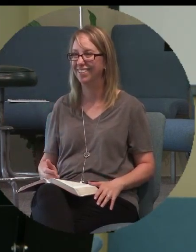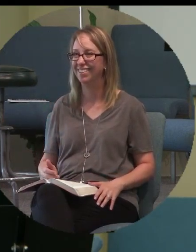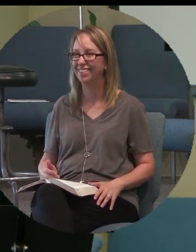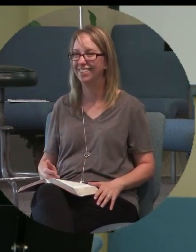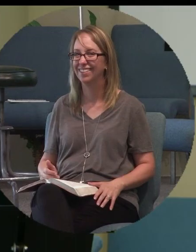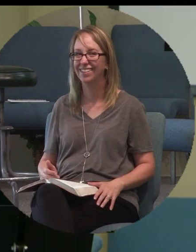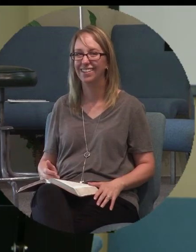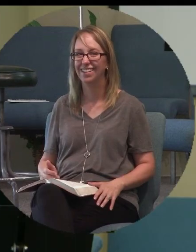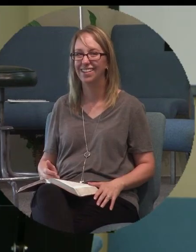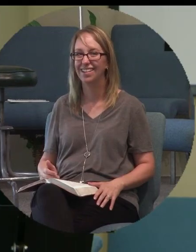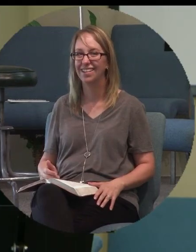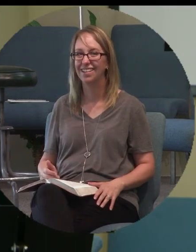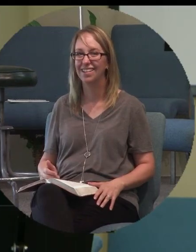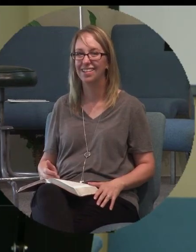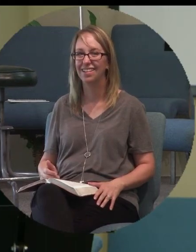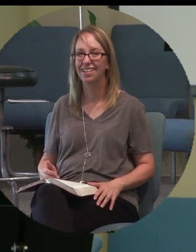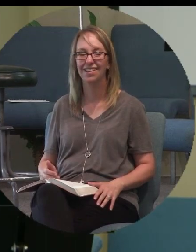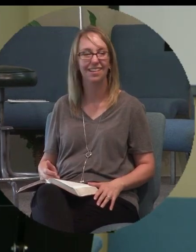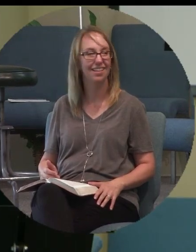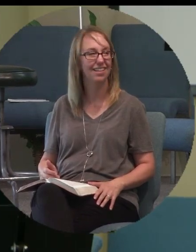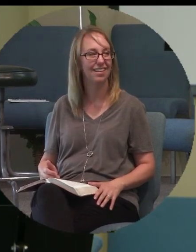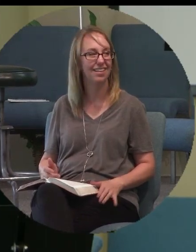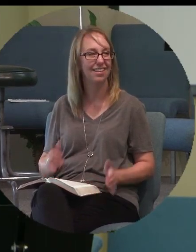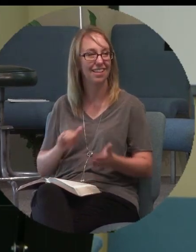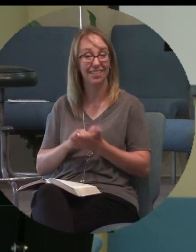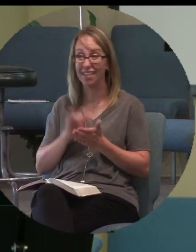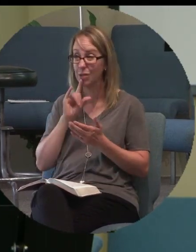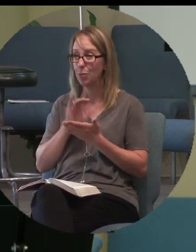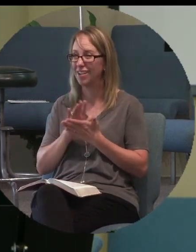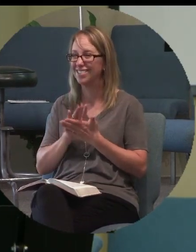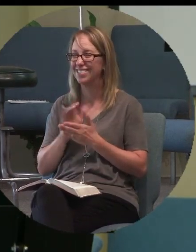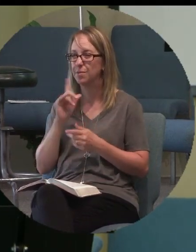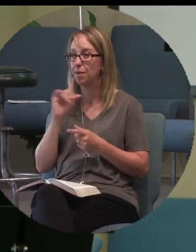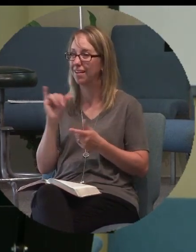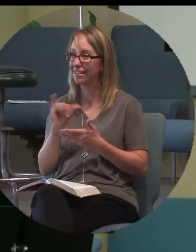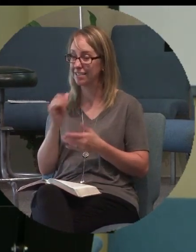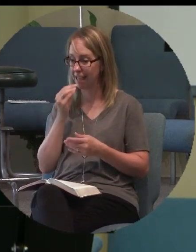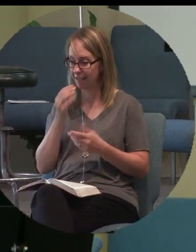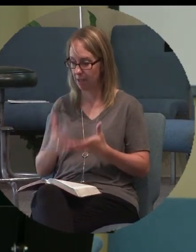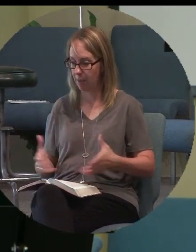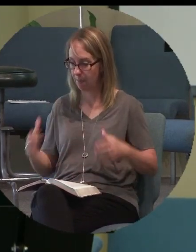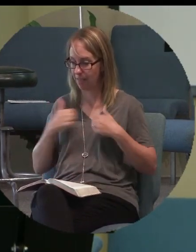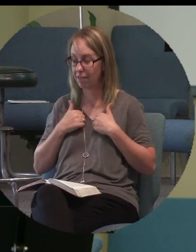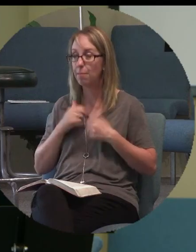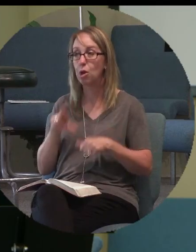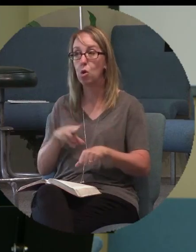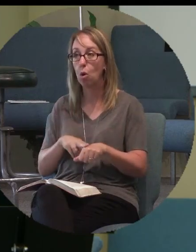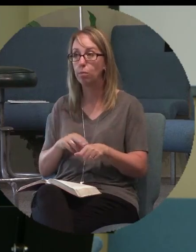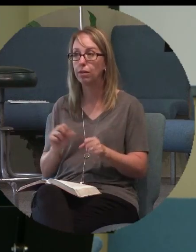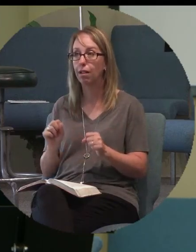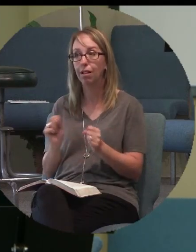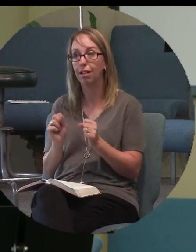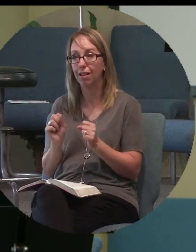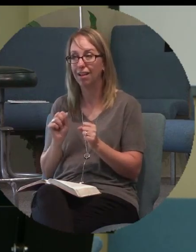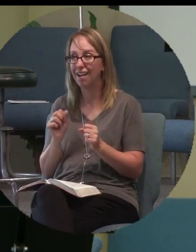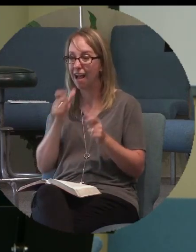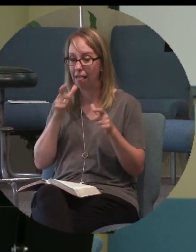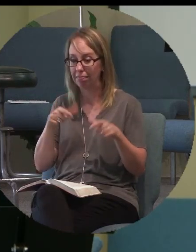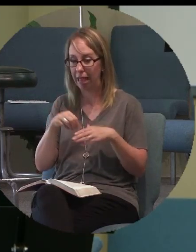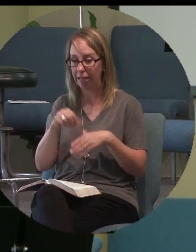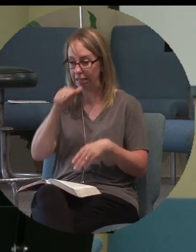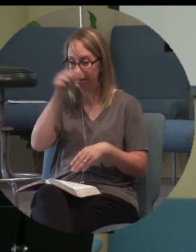That doesn't quite make sense. But it's like a bathtub. Usually it's like a lake in Alaska.